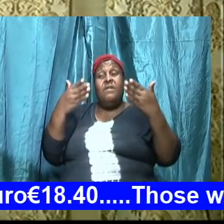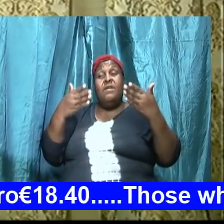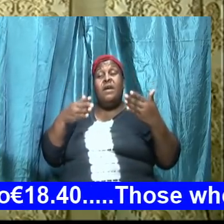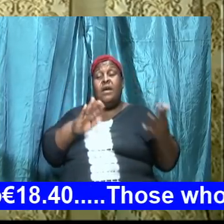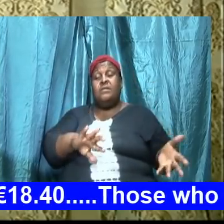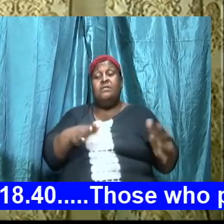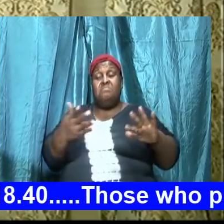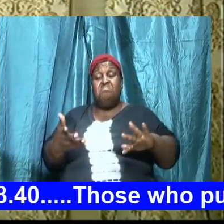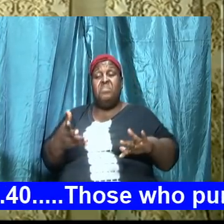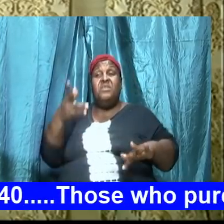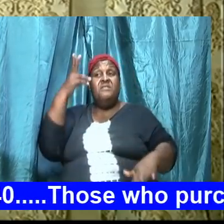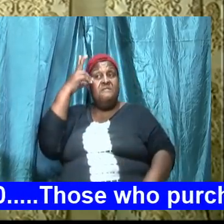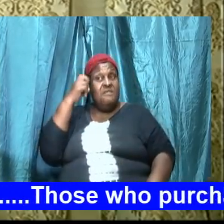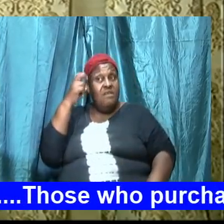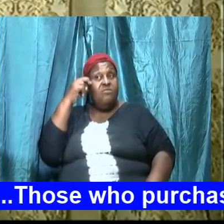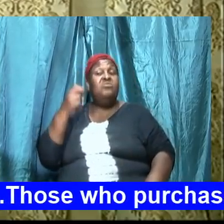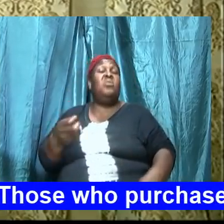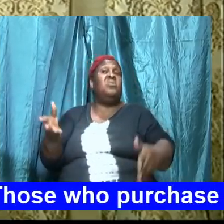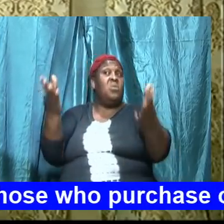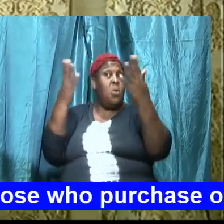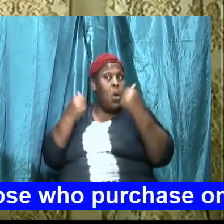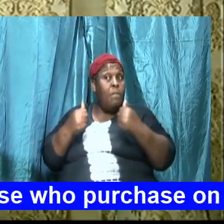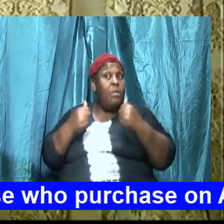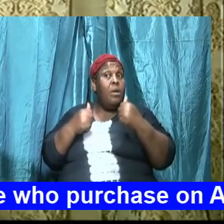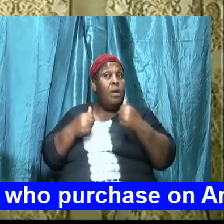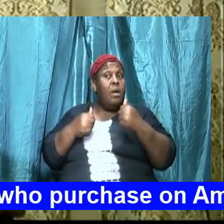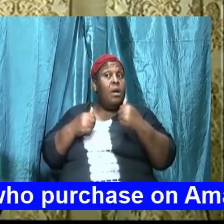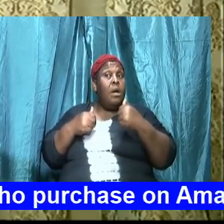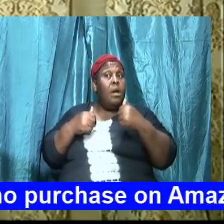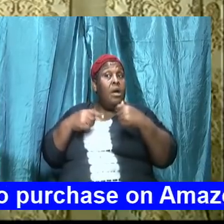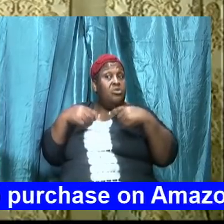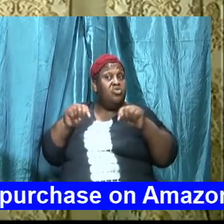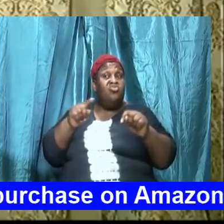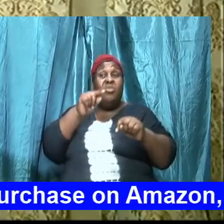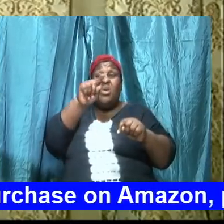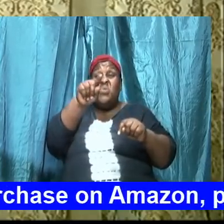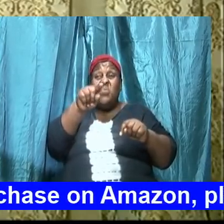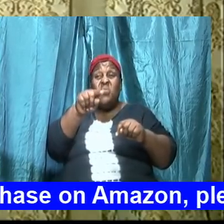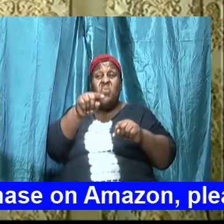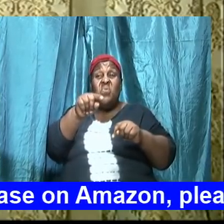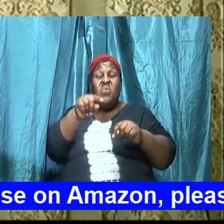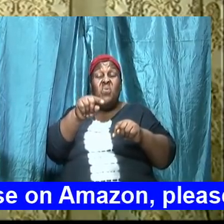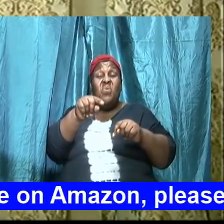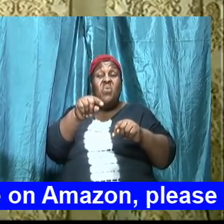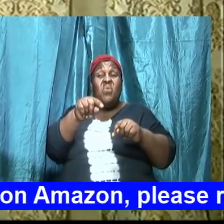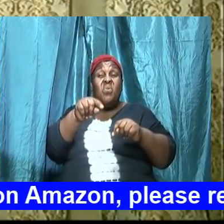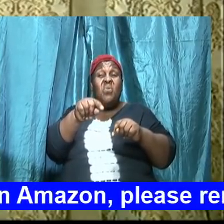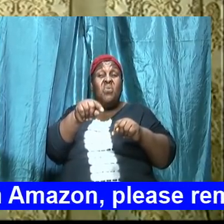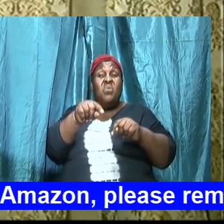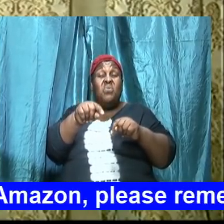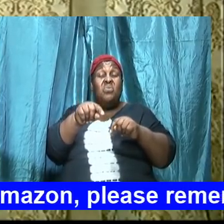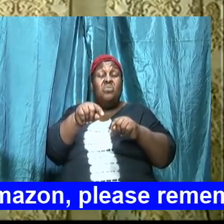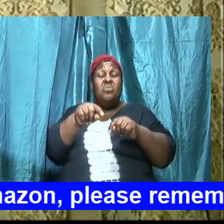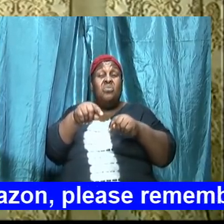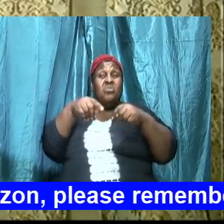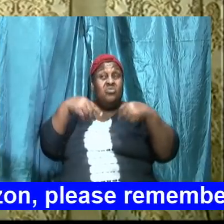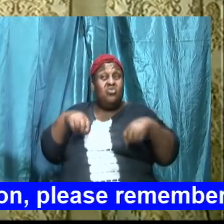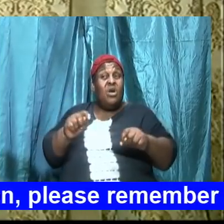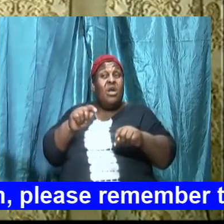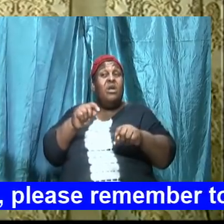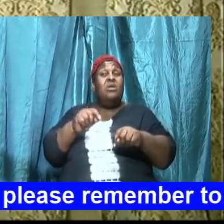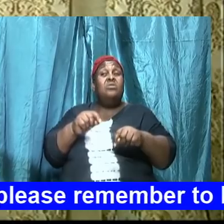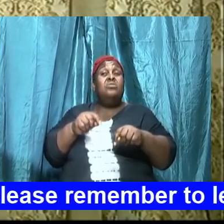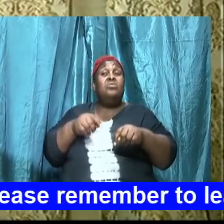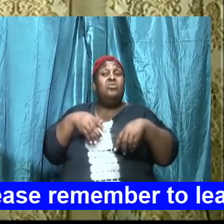every way he's going to come from different directions he's going to come with different things because he